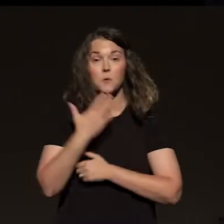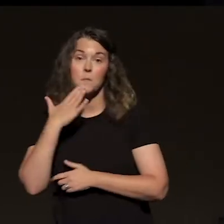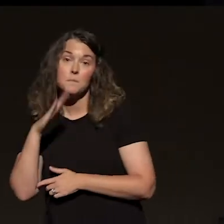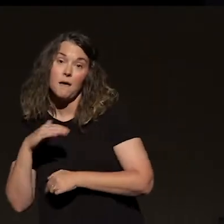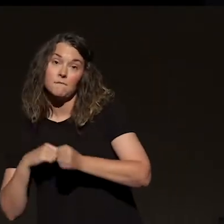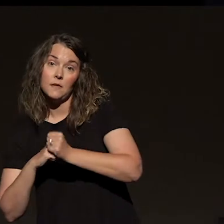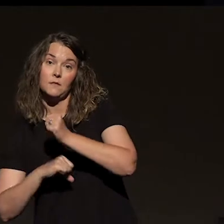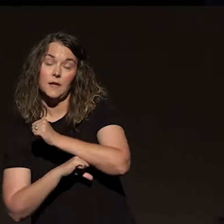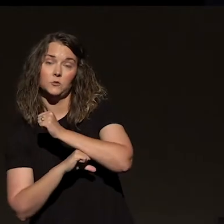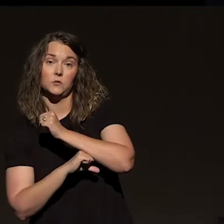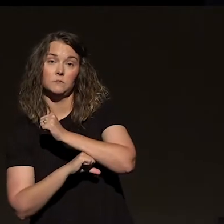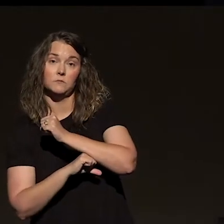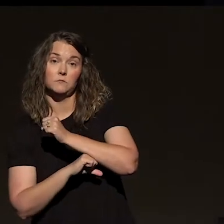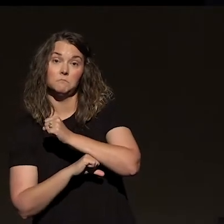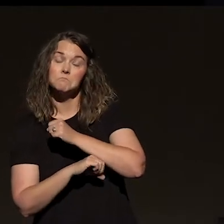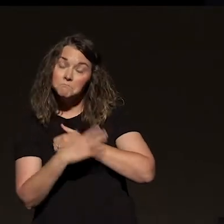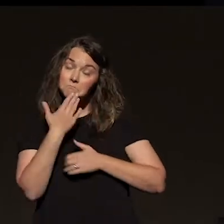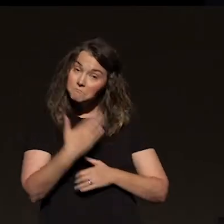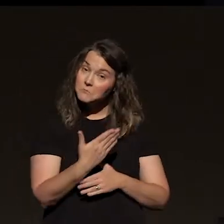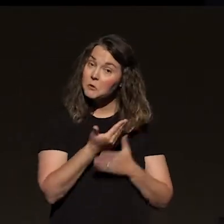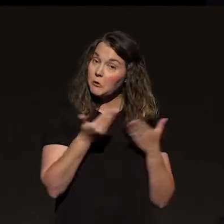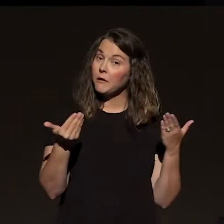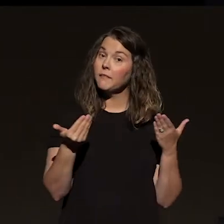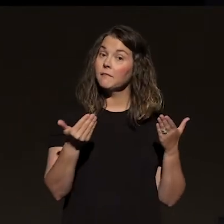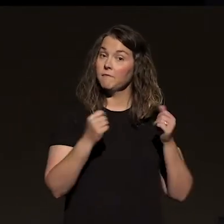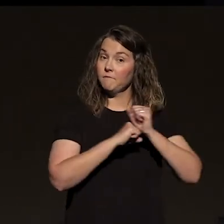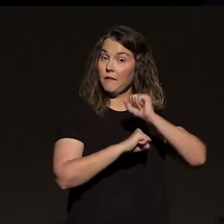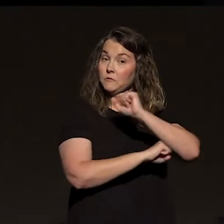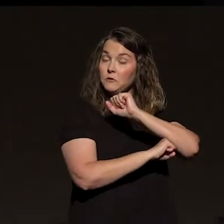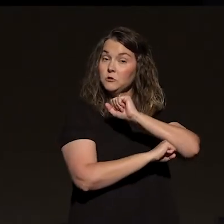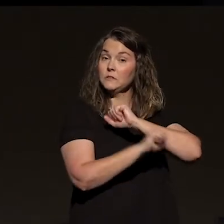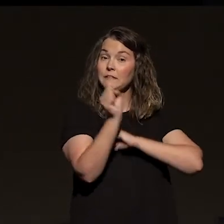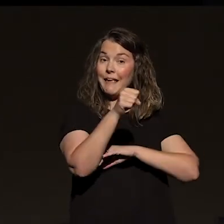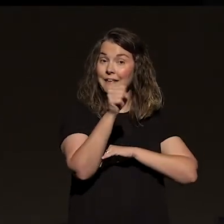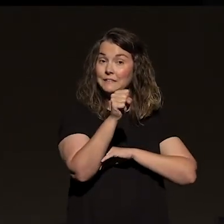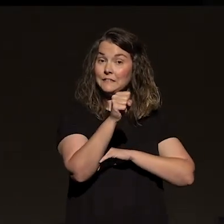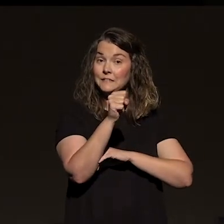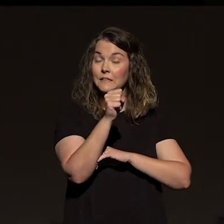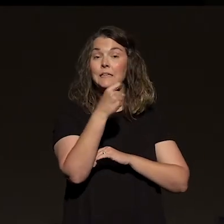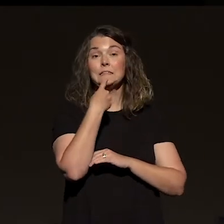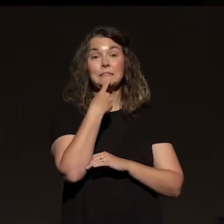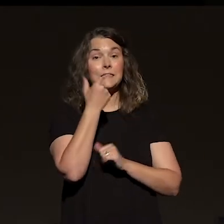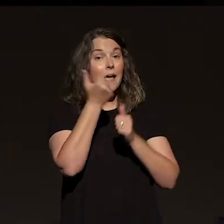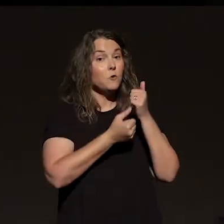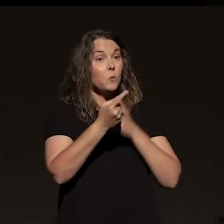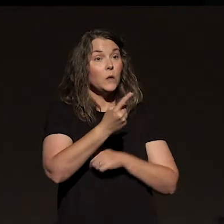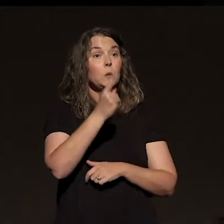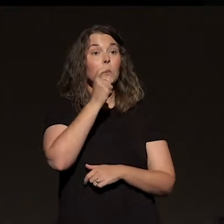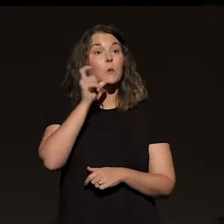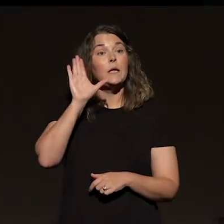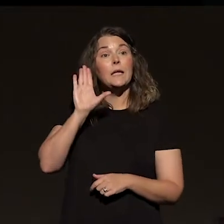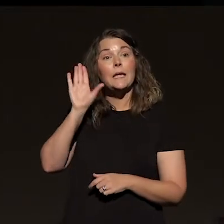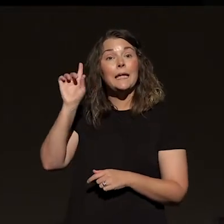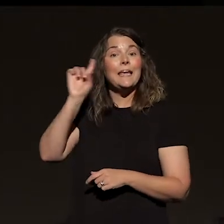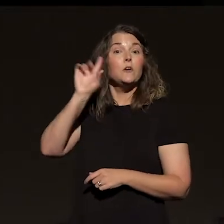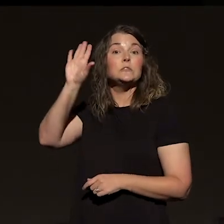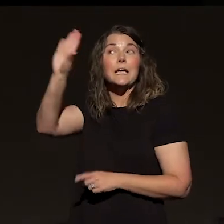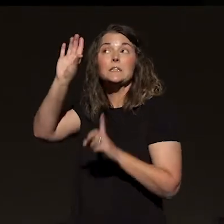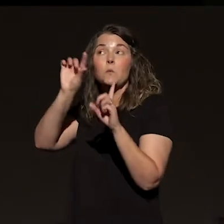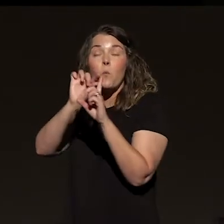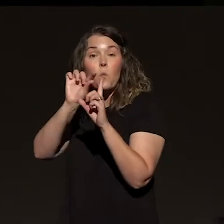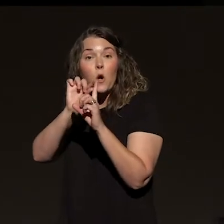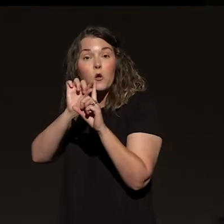There is such thing as a good foundation, right? Matthew 7, 24. Jesus said, therefore, everyone who hears these words of mine and